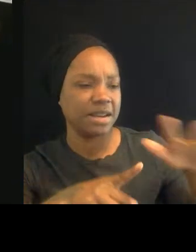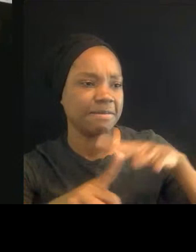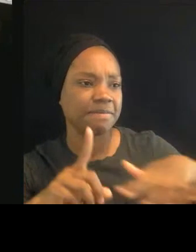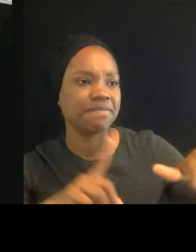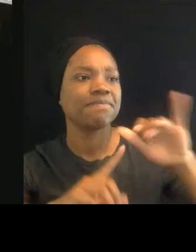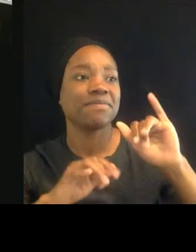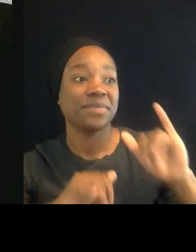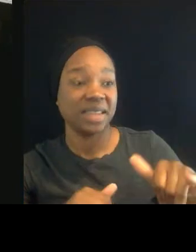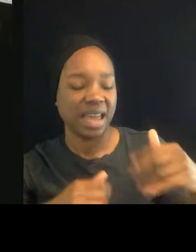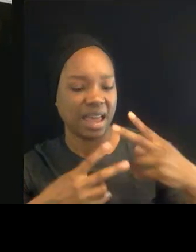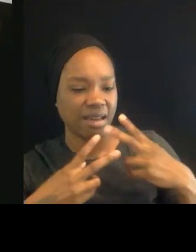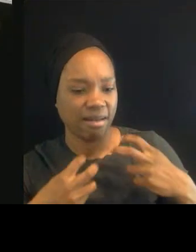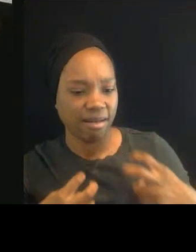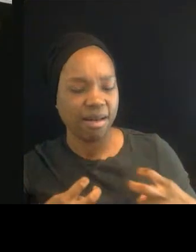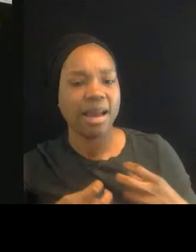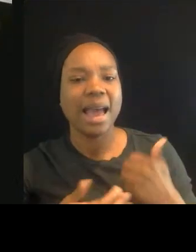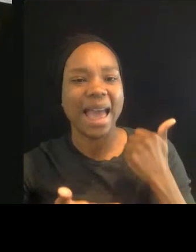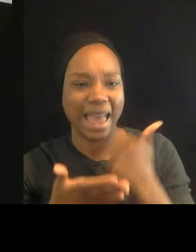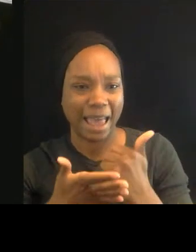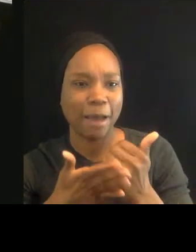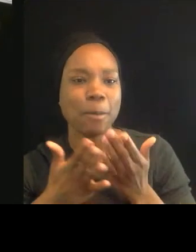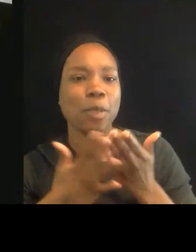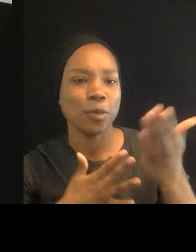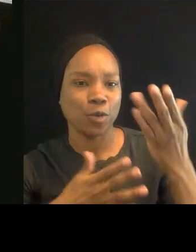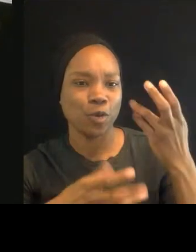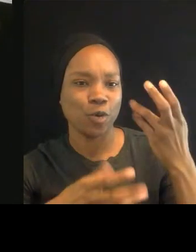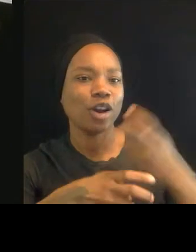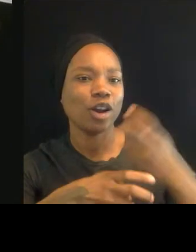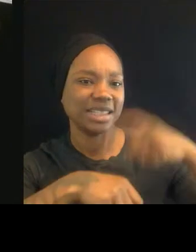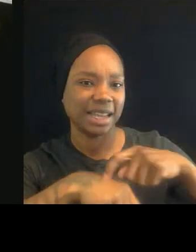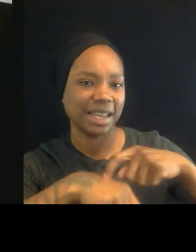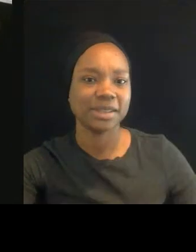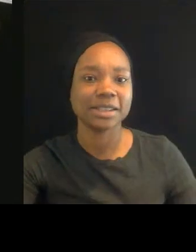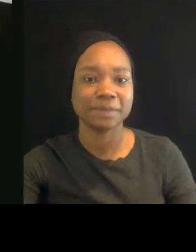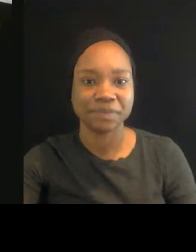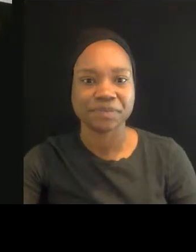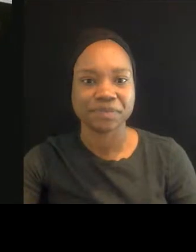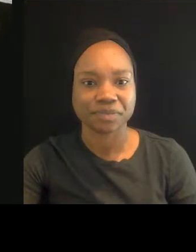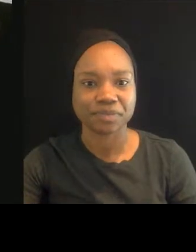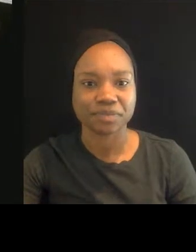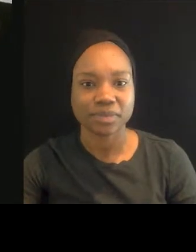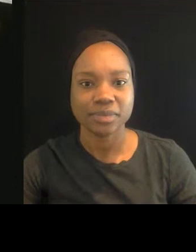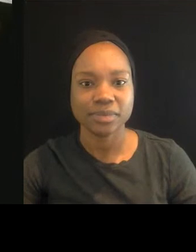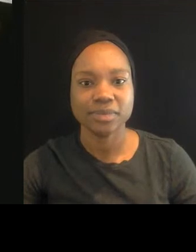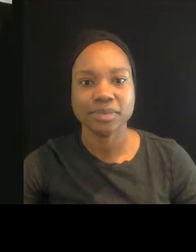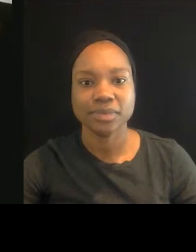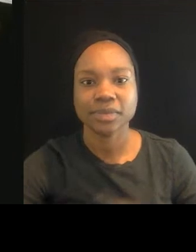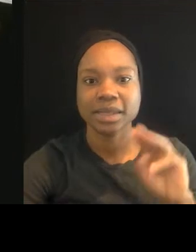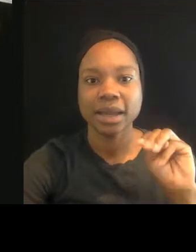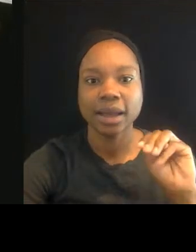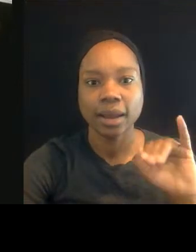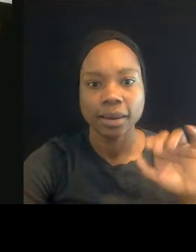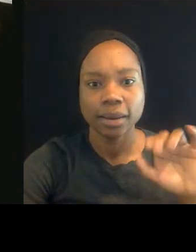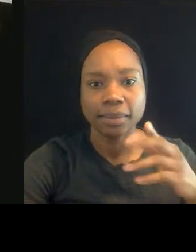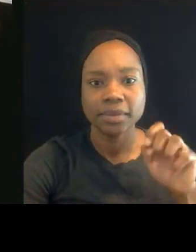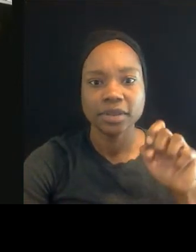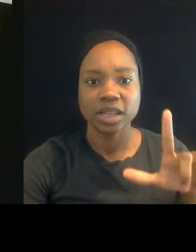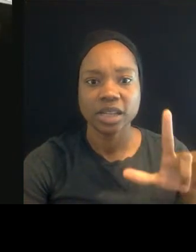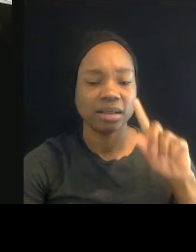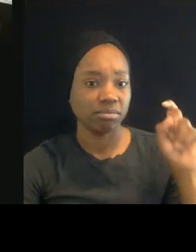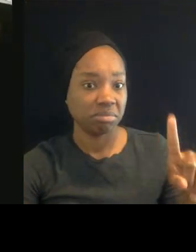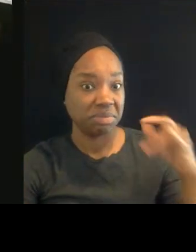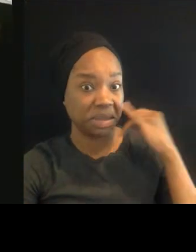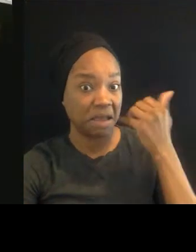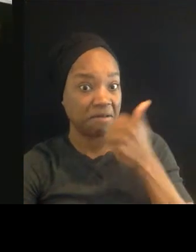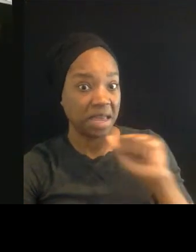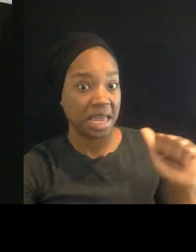So if there are questions, I'd love it if we could see them in the chat. Brian, maybe you can help with that and put some sort of questions